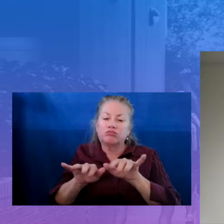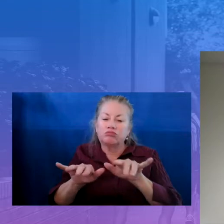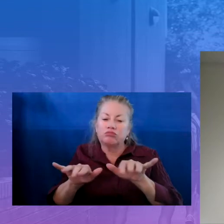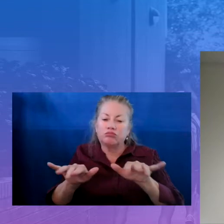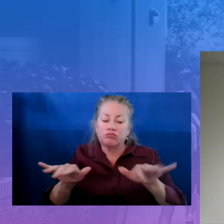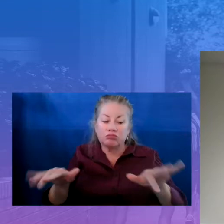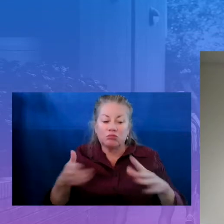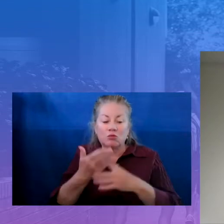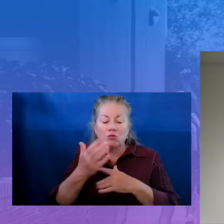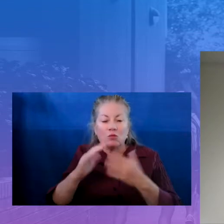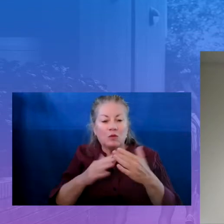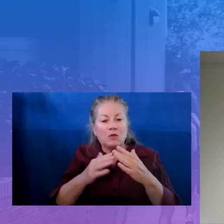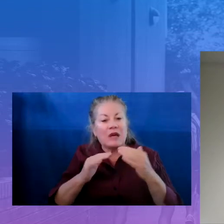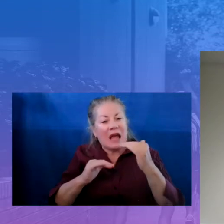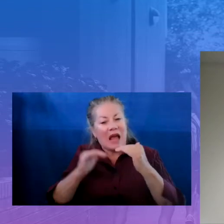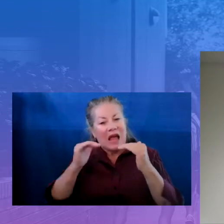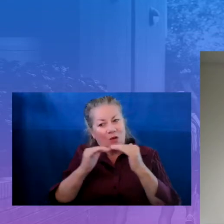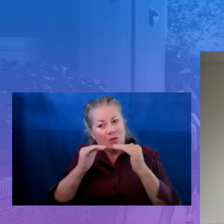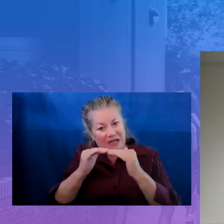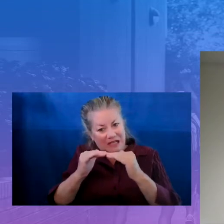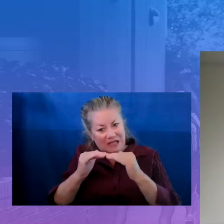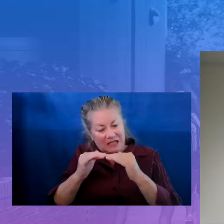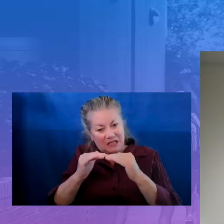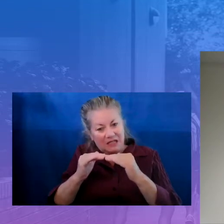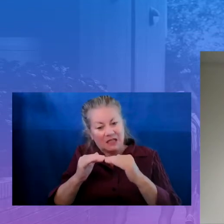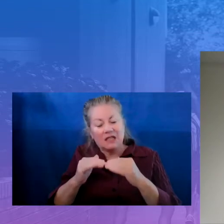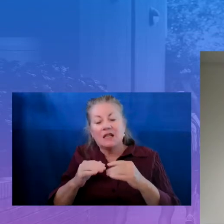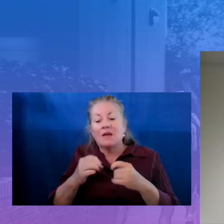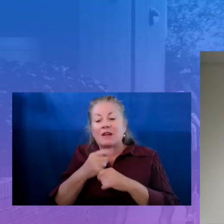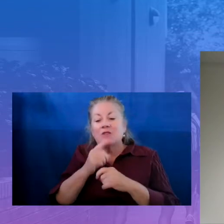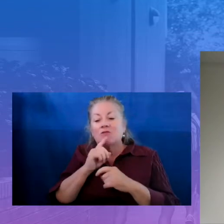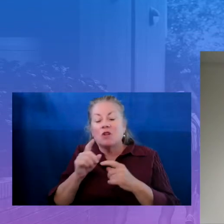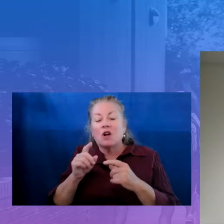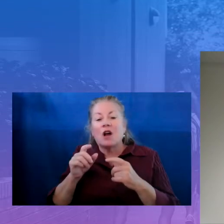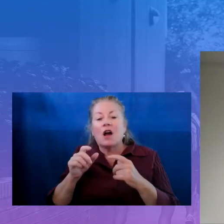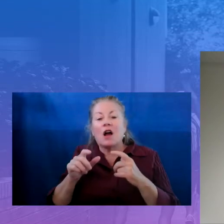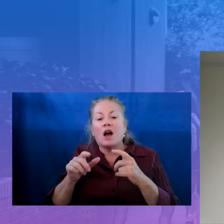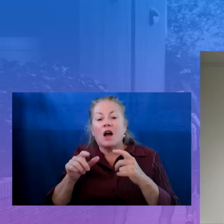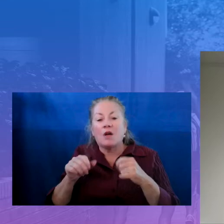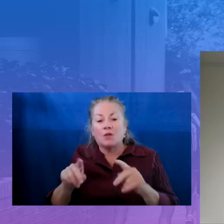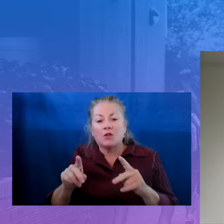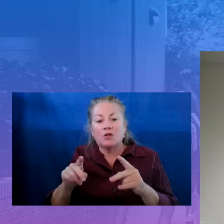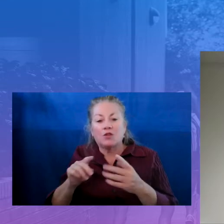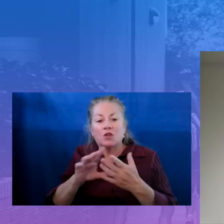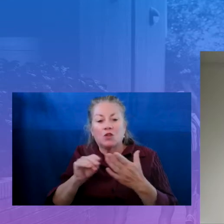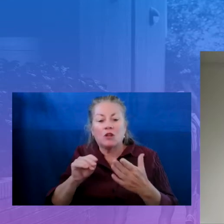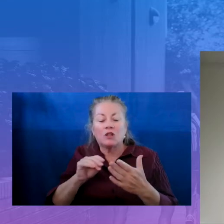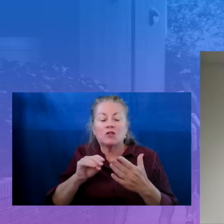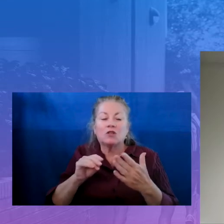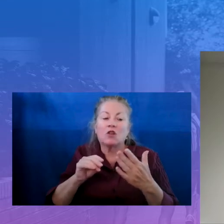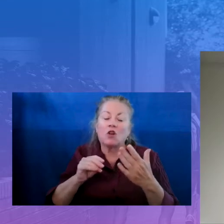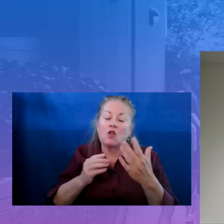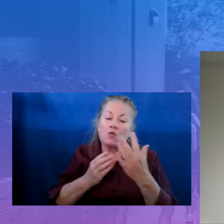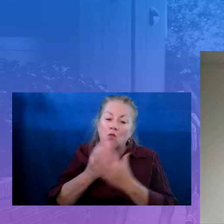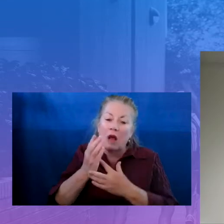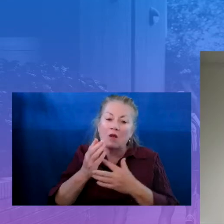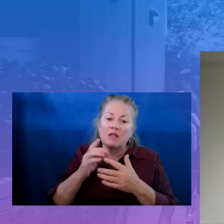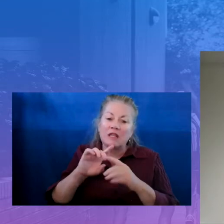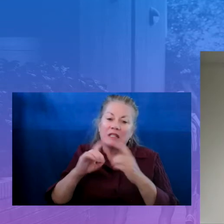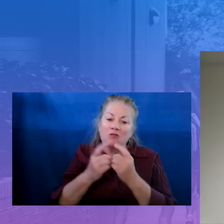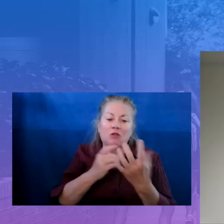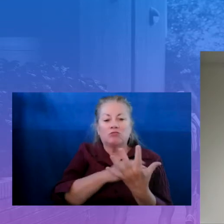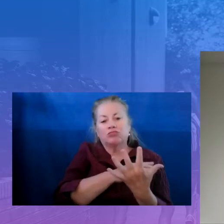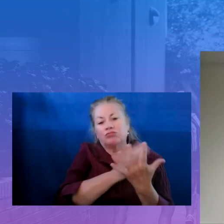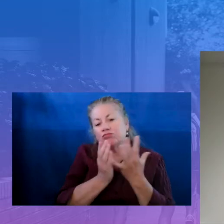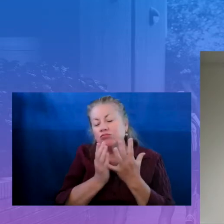certain that opportunities are available to learners all across the district. So we are really looking forward this